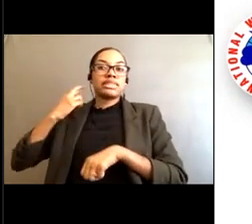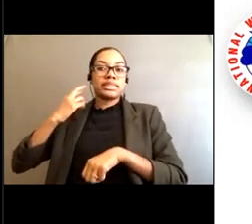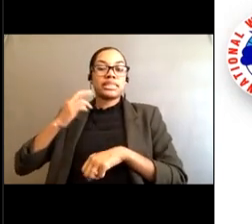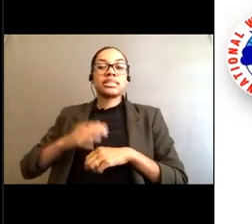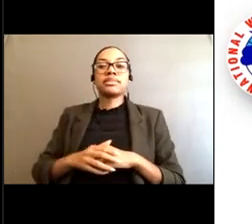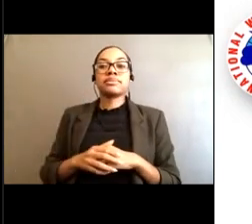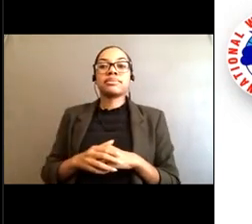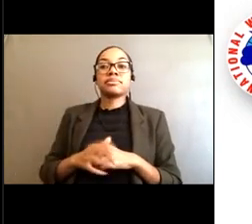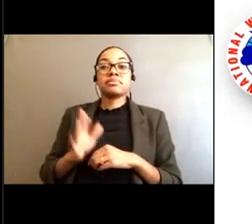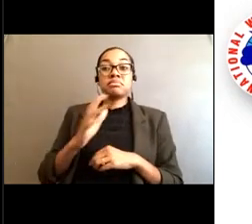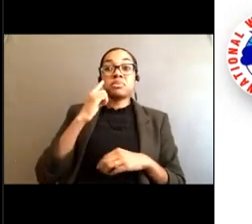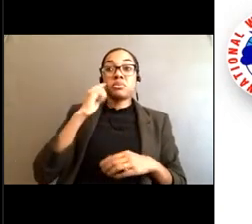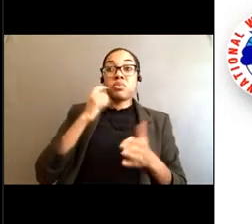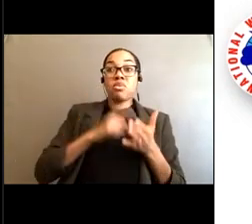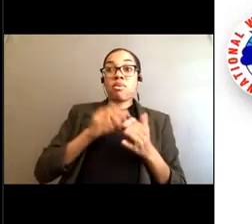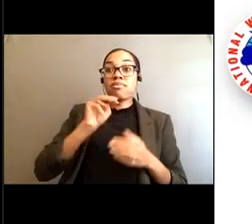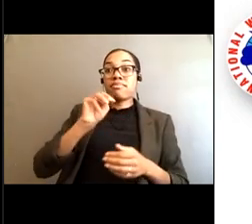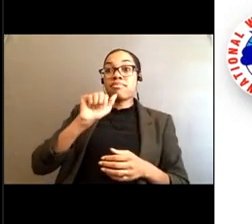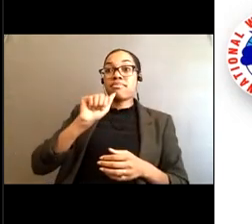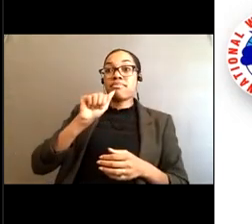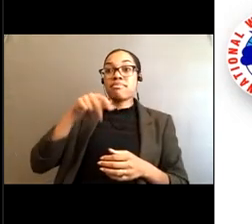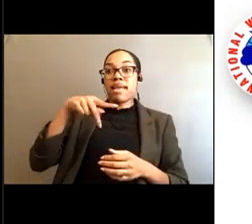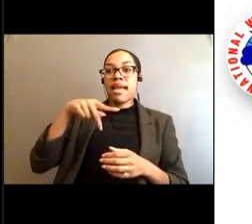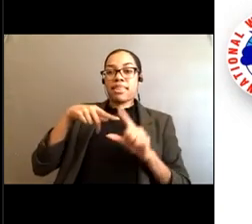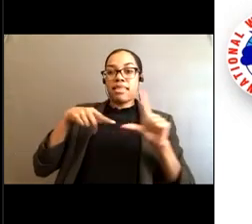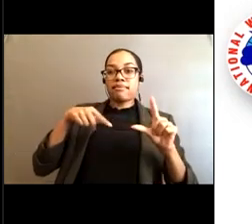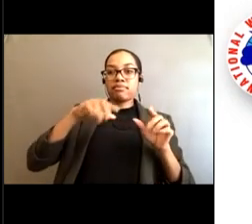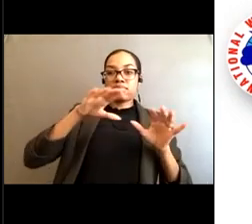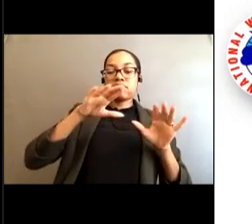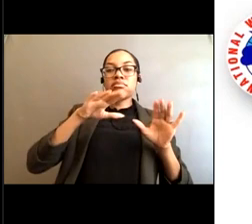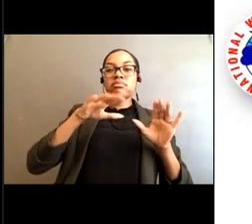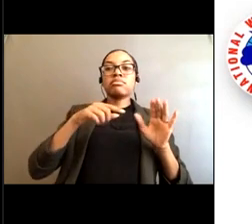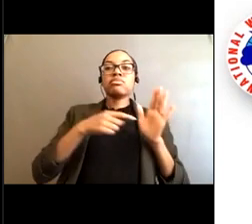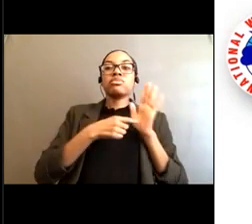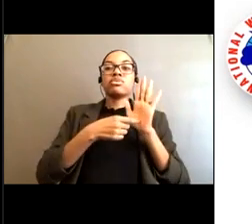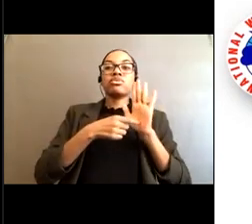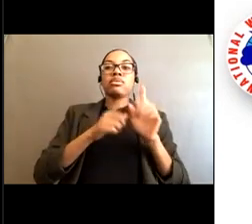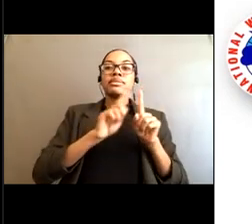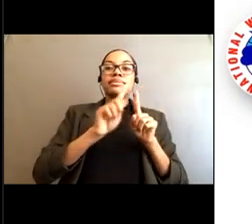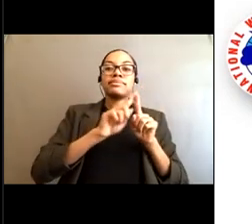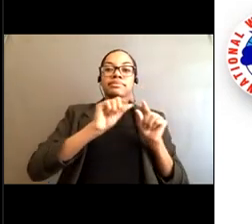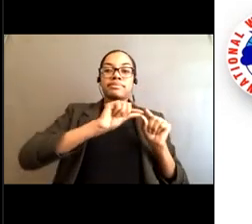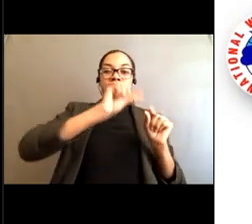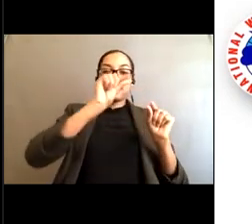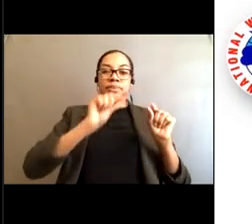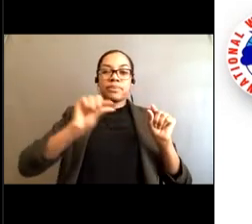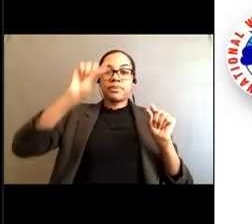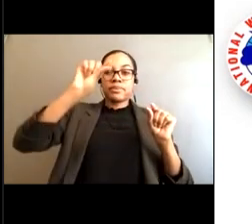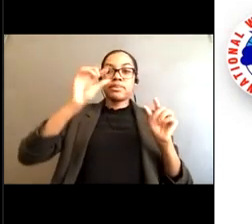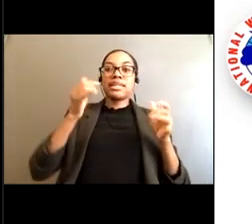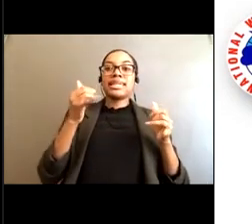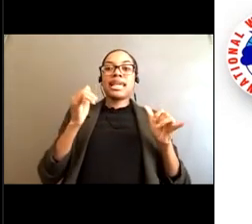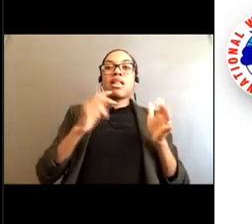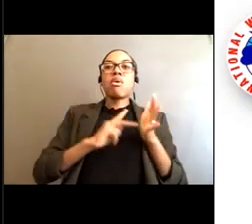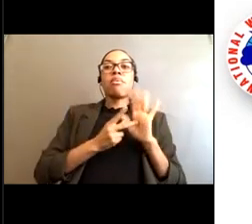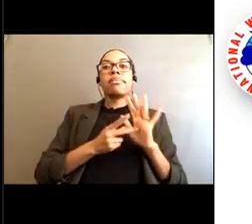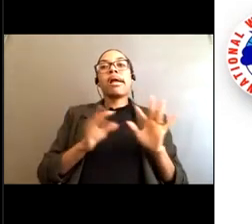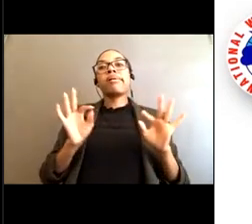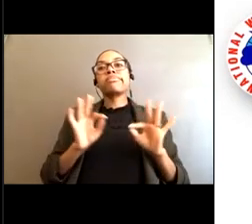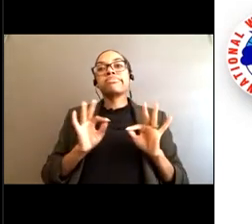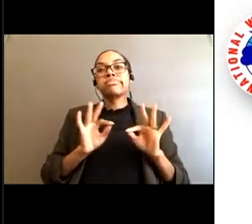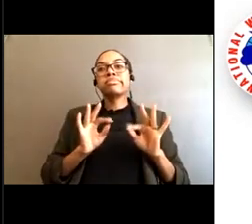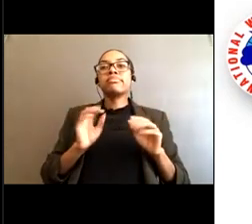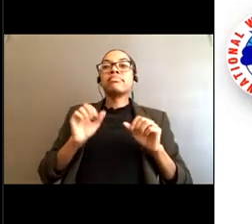where there's a moderate risk. The red areas indicate where there is a high risk of rip